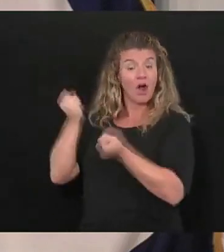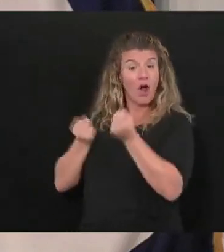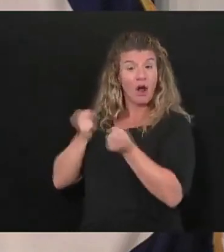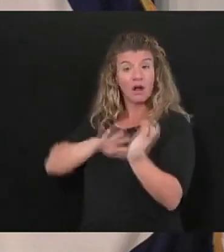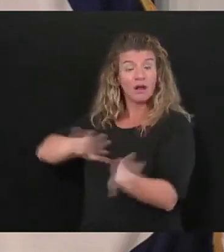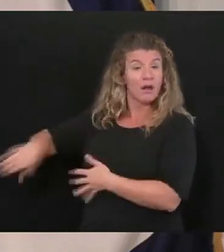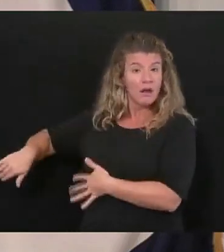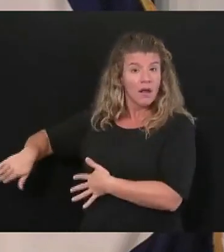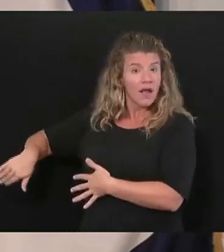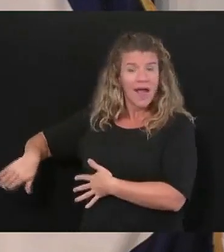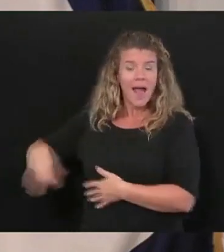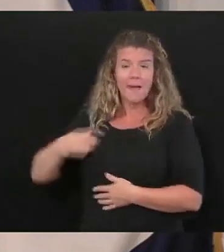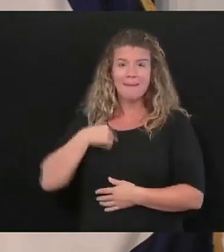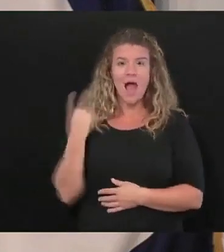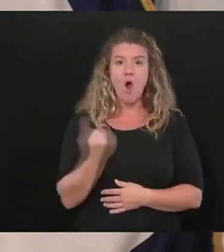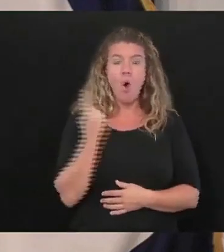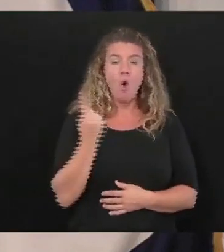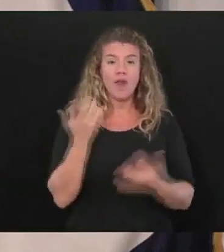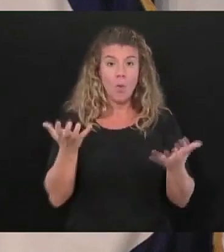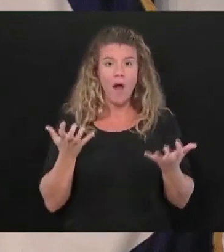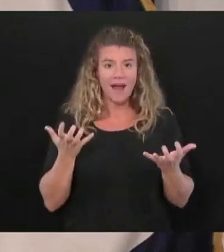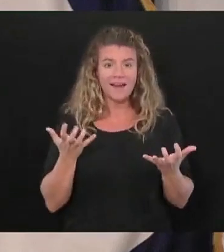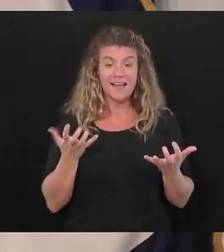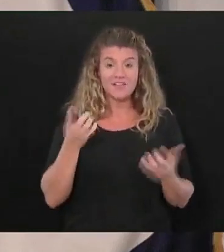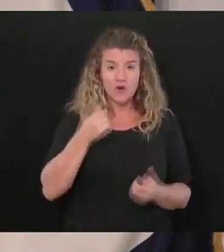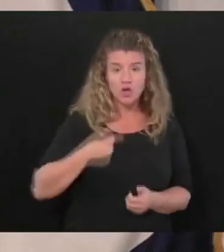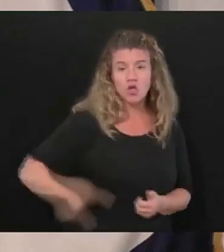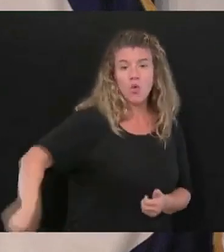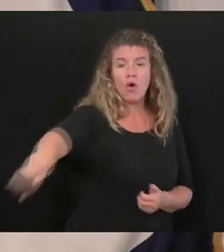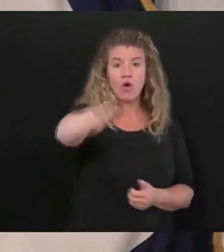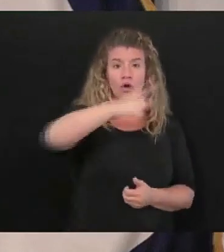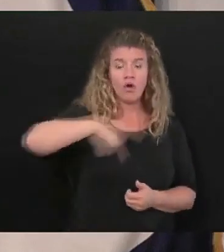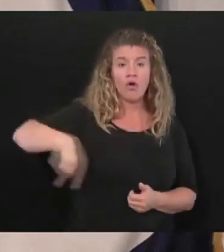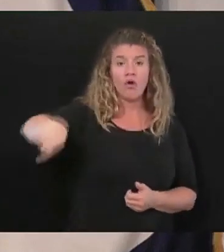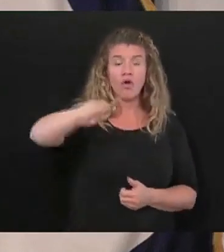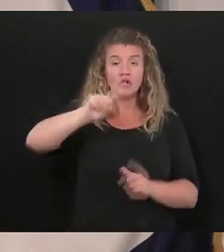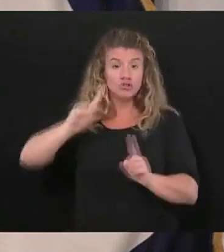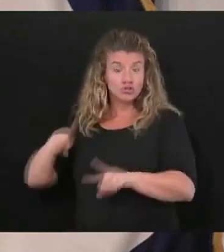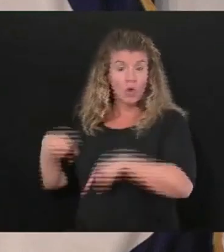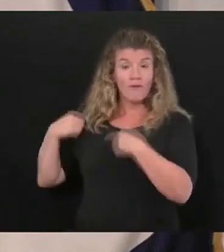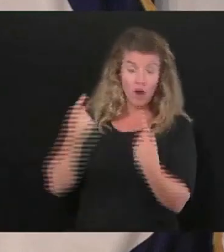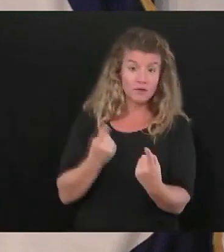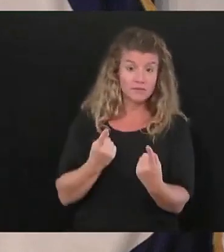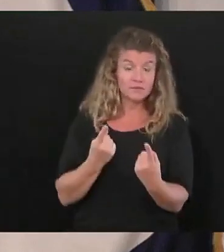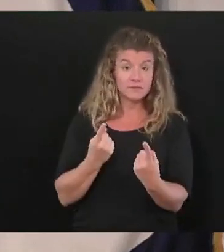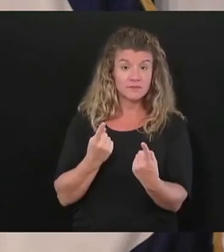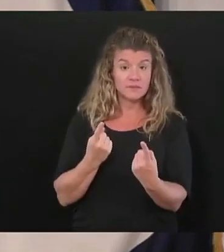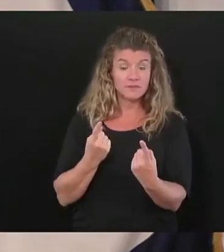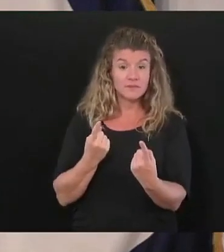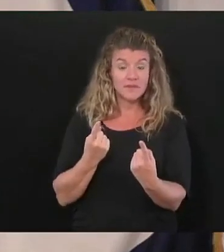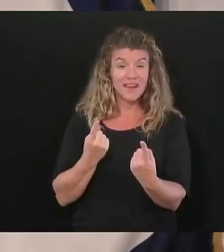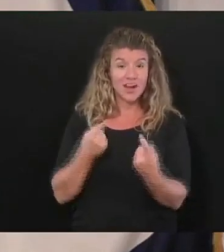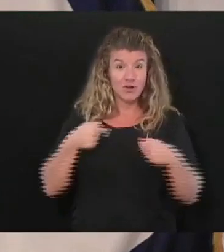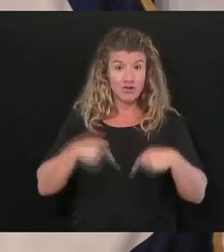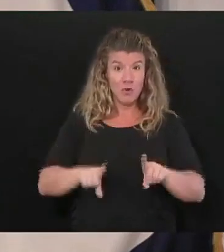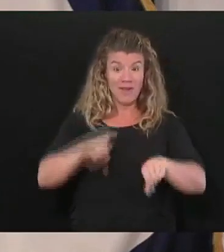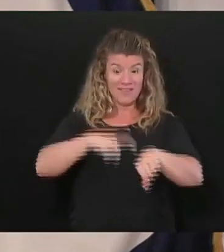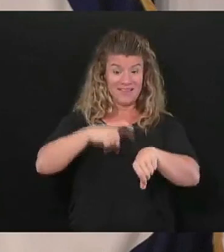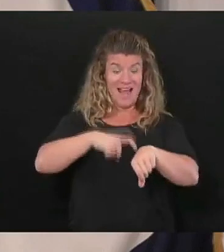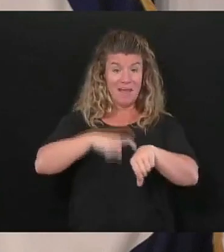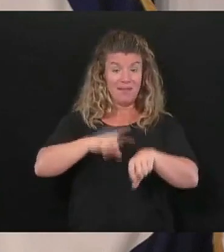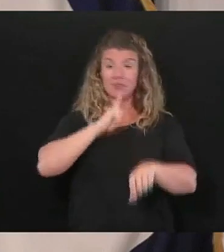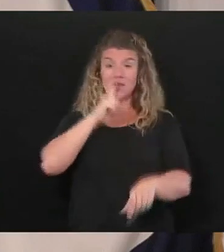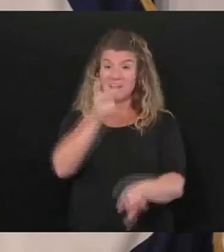absolutely all I could possibly do is tell you just this West Virginia thus far in times that were super